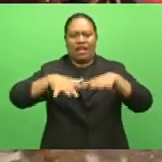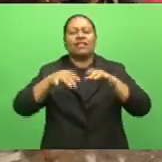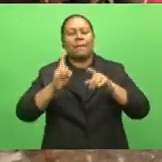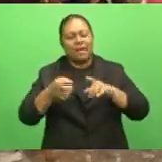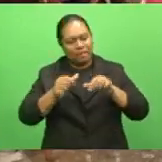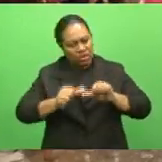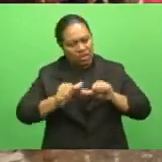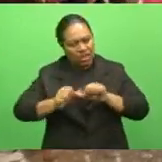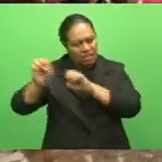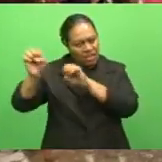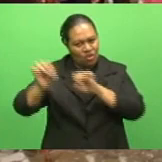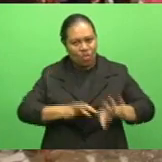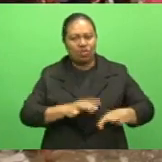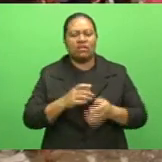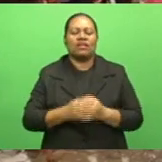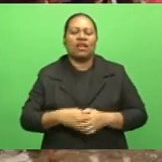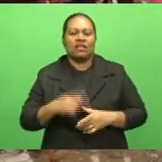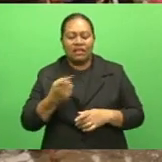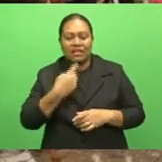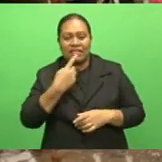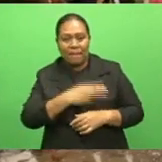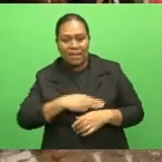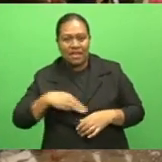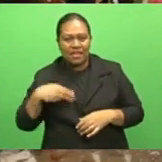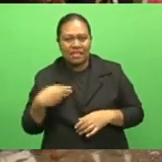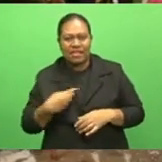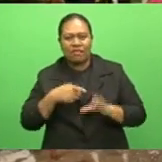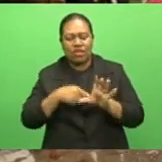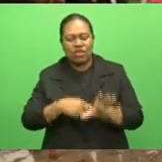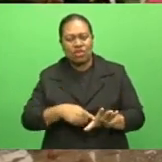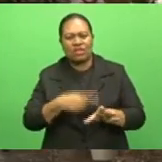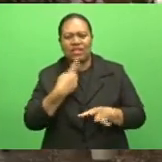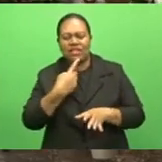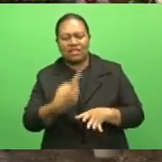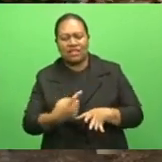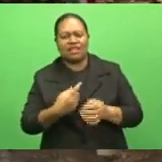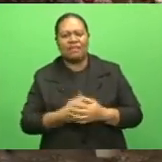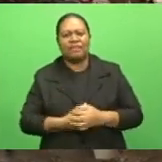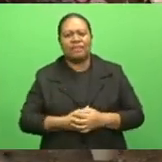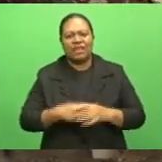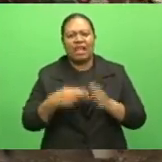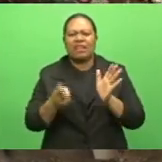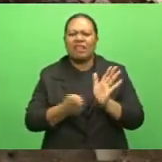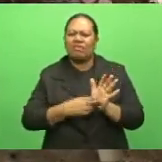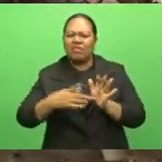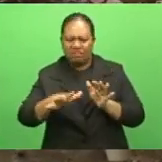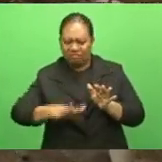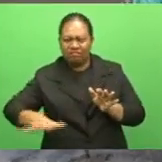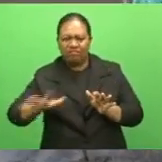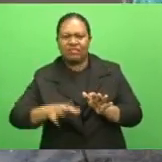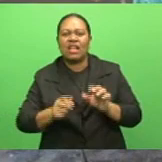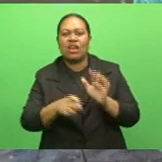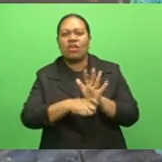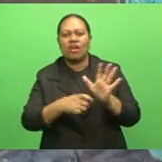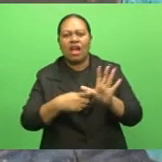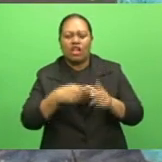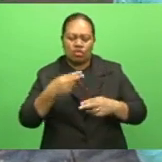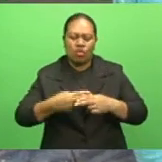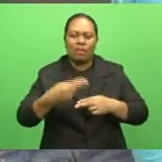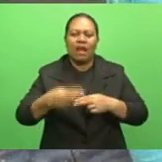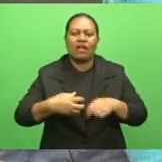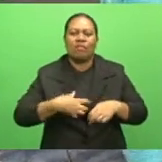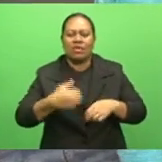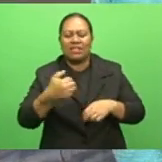This was highlighted by Minister for Youth Praveen Kumar, who joined the use of Navuni Ivi, Ra, to plant more than 600